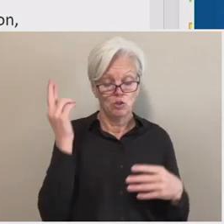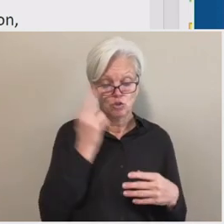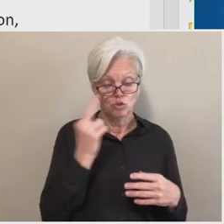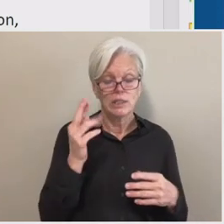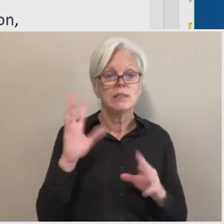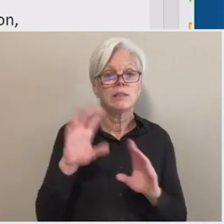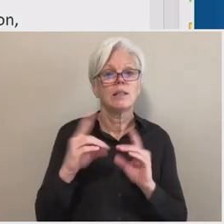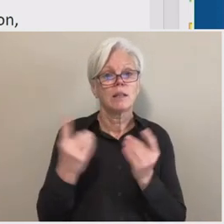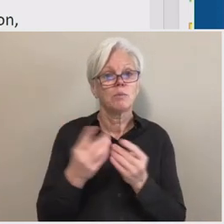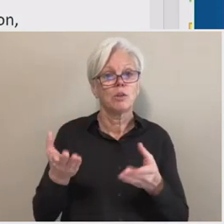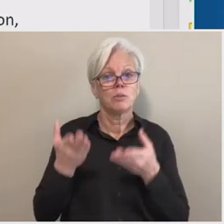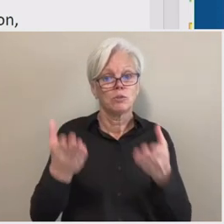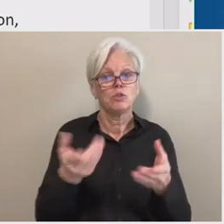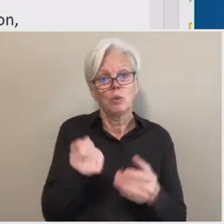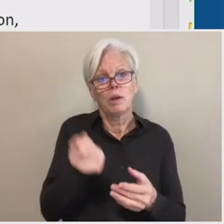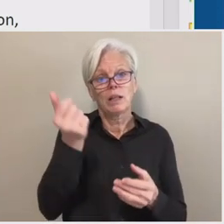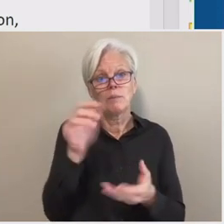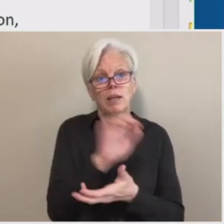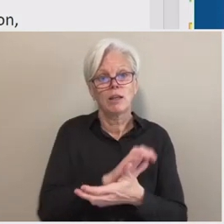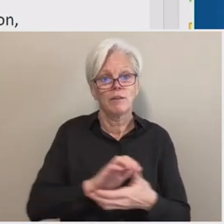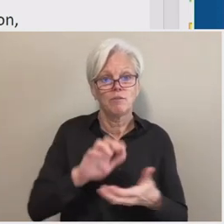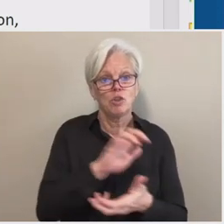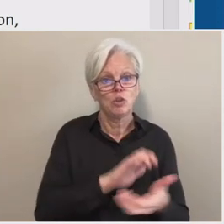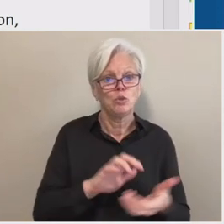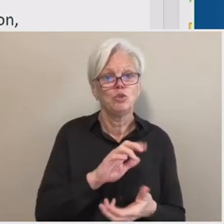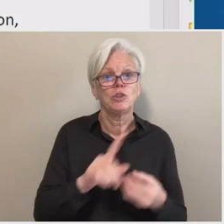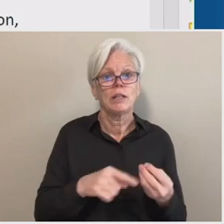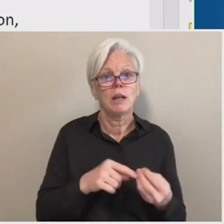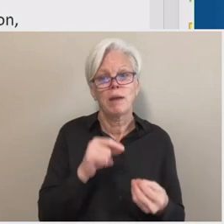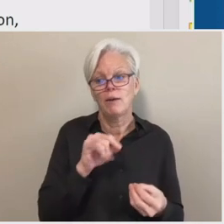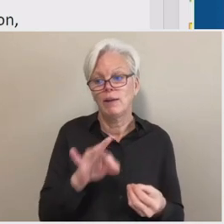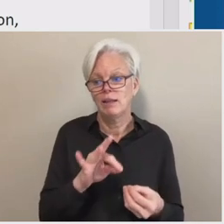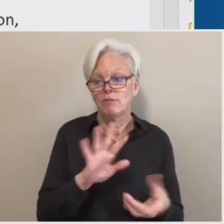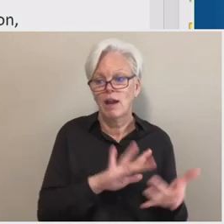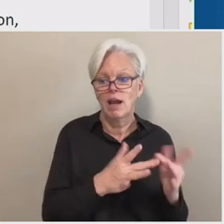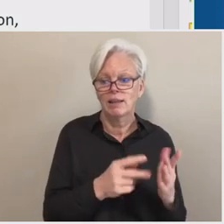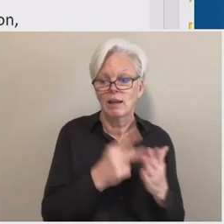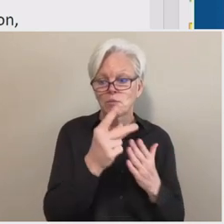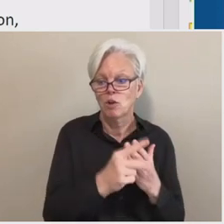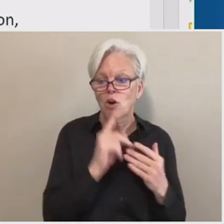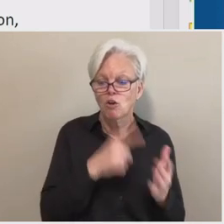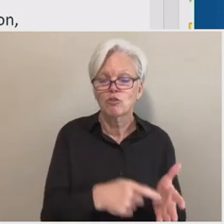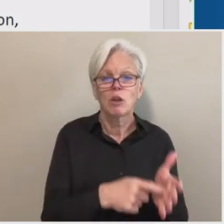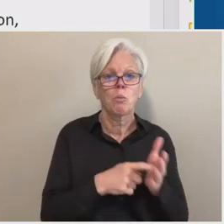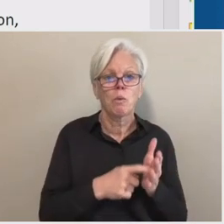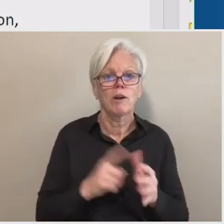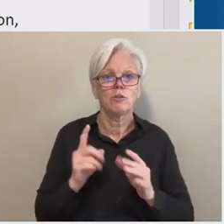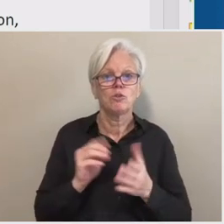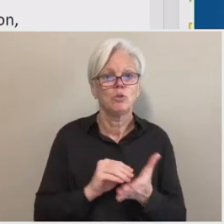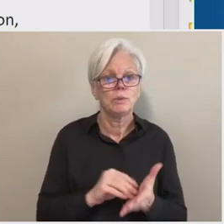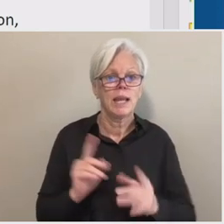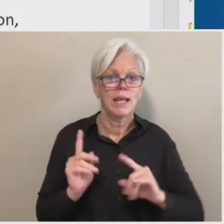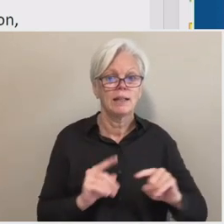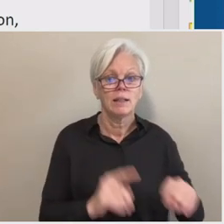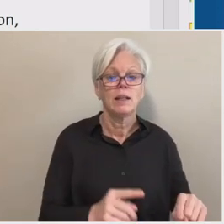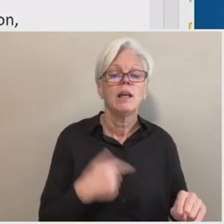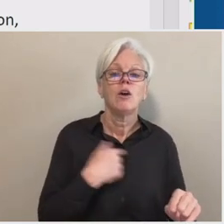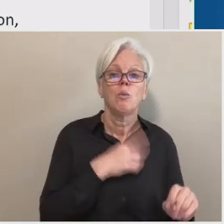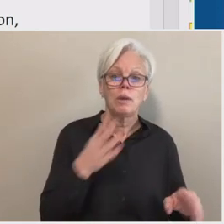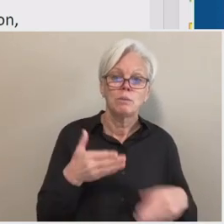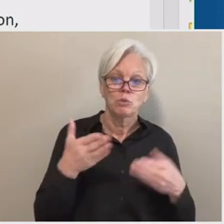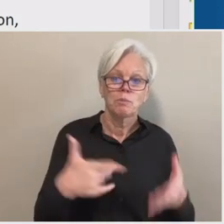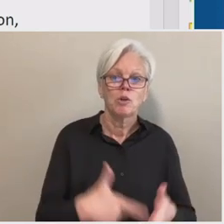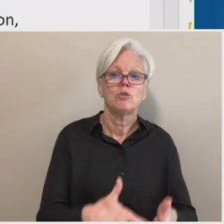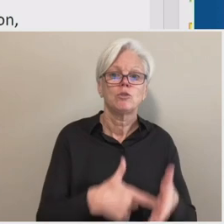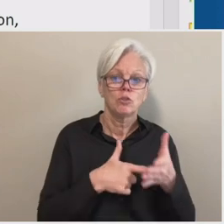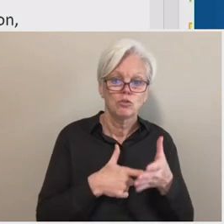eliminate the confusion associated with, um, whether online programs are, are required to take attendance. And we are proposing to require,